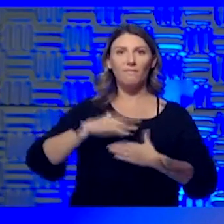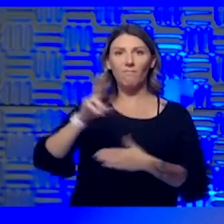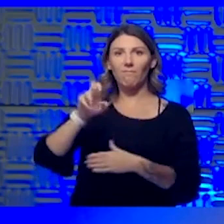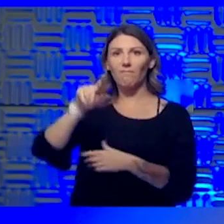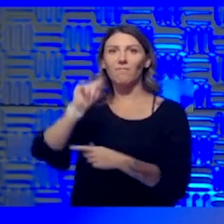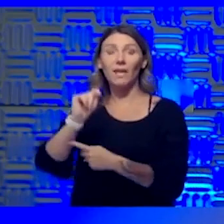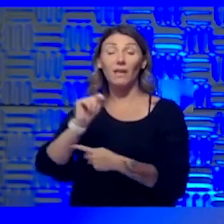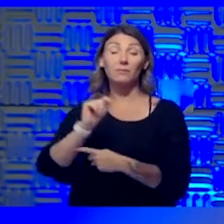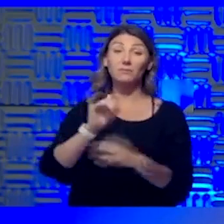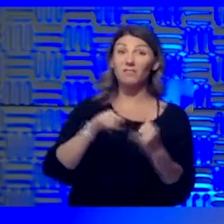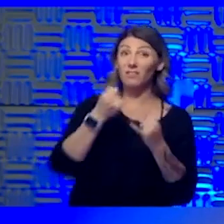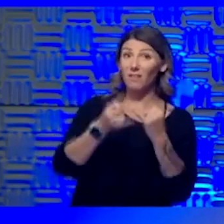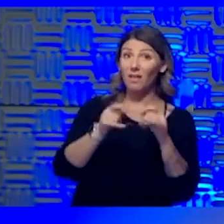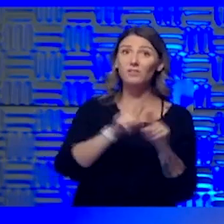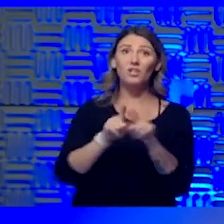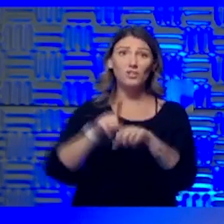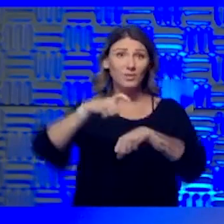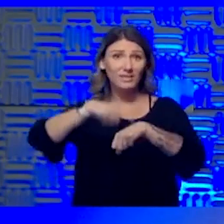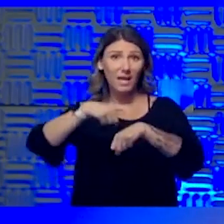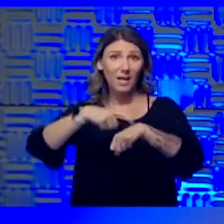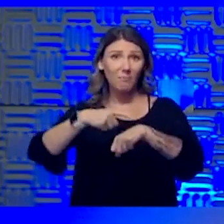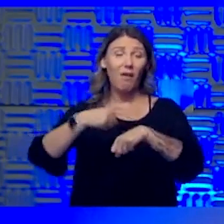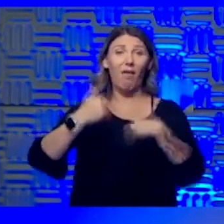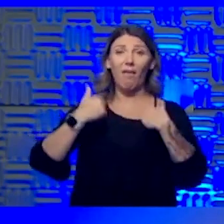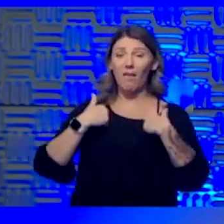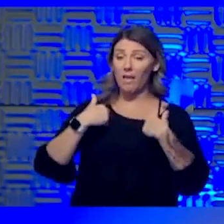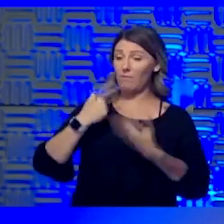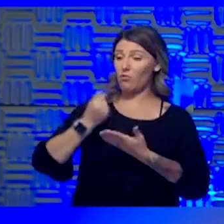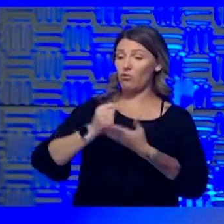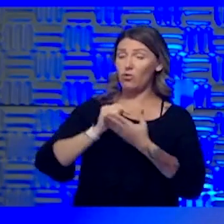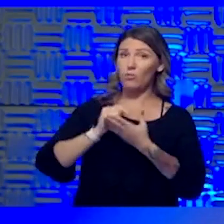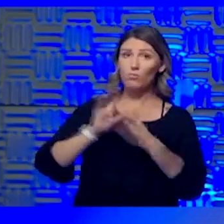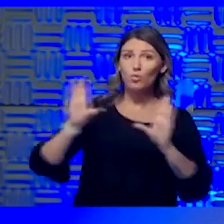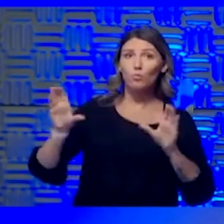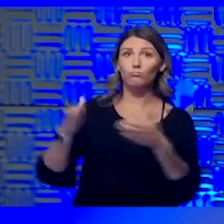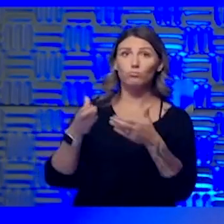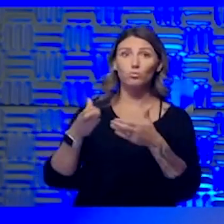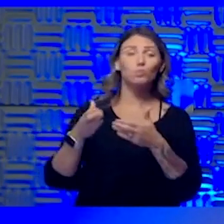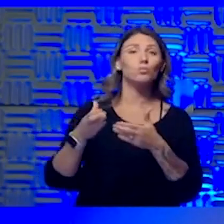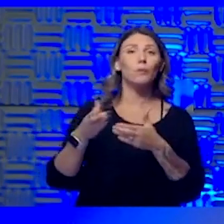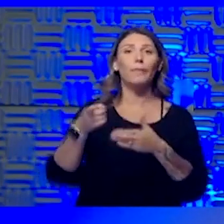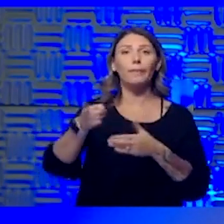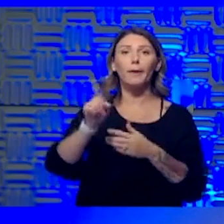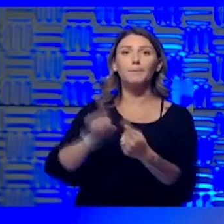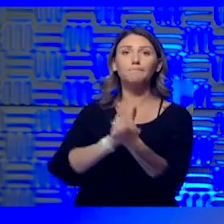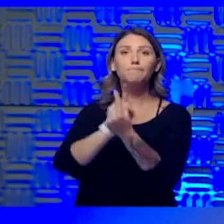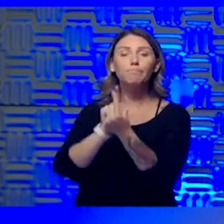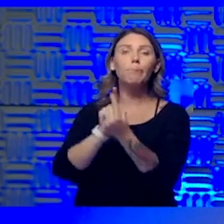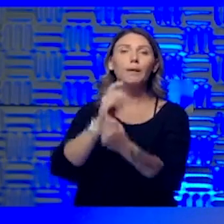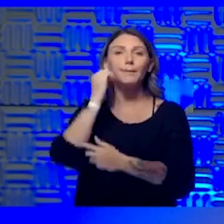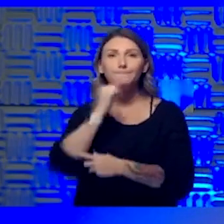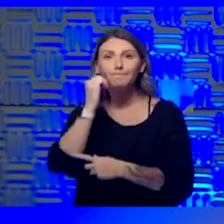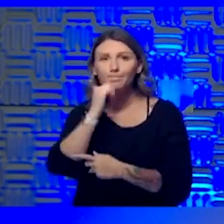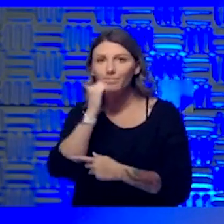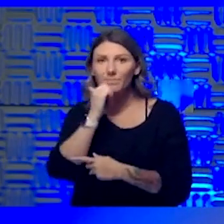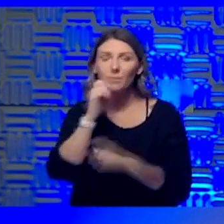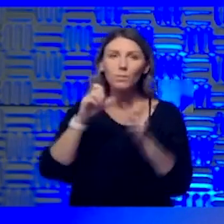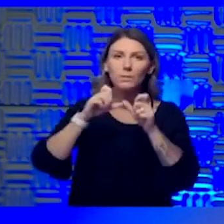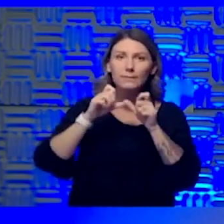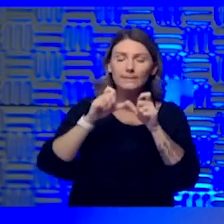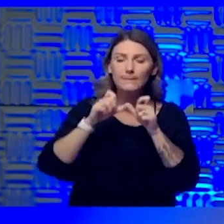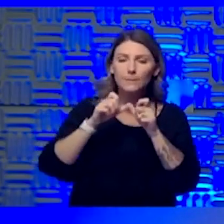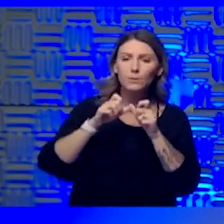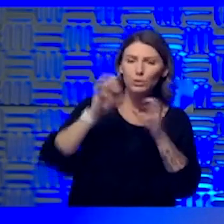time. You know, we do have a therapeutics group who meets, um, almost daily, who continues to evaluate the evidence on new drugs.